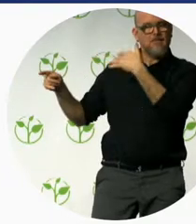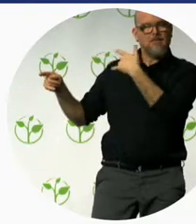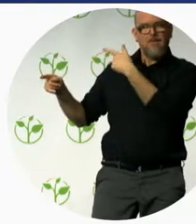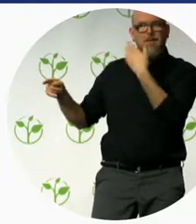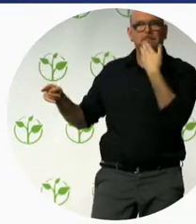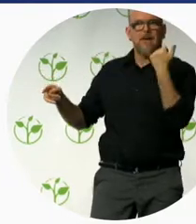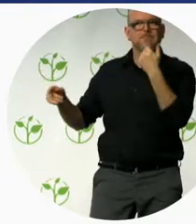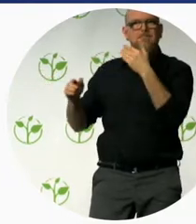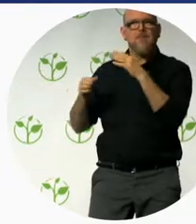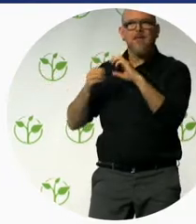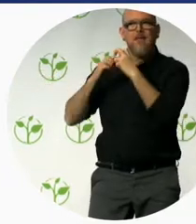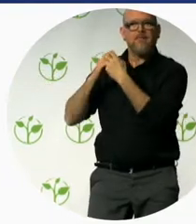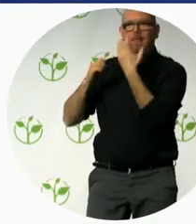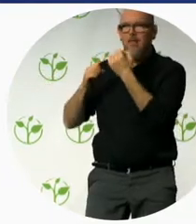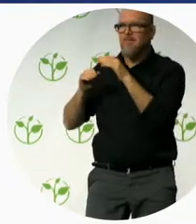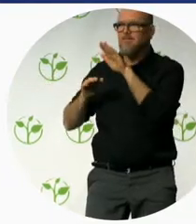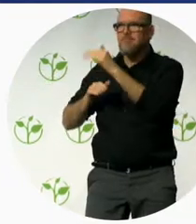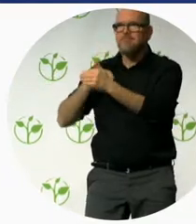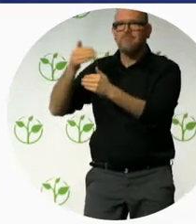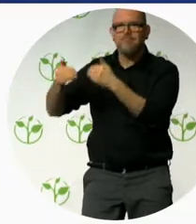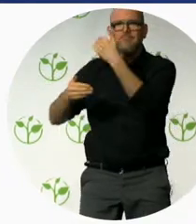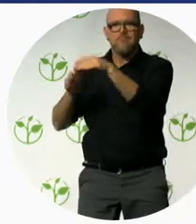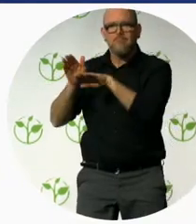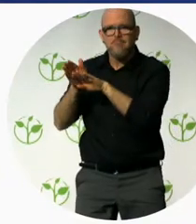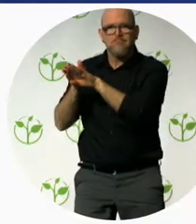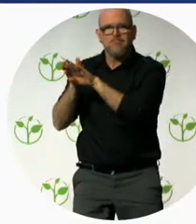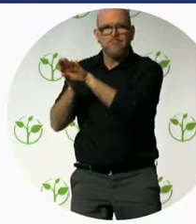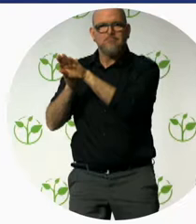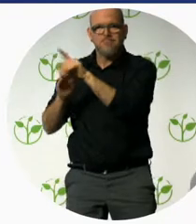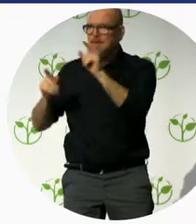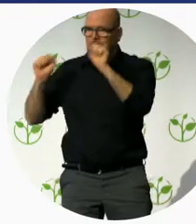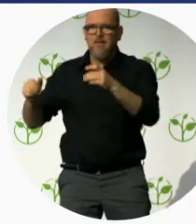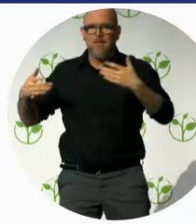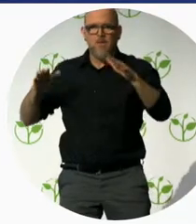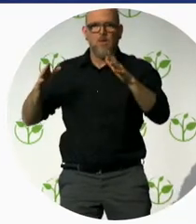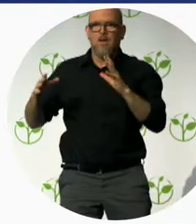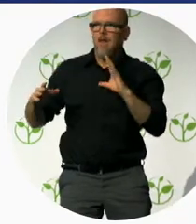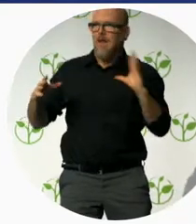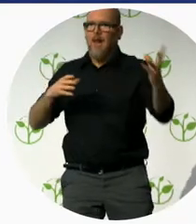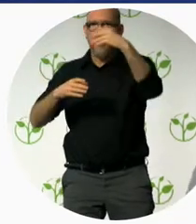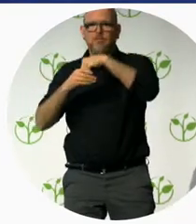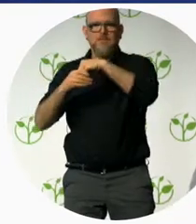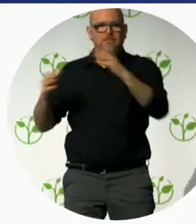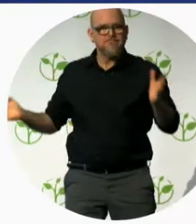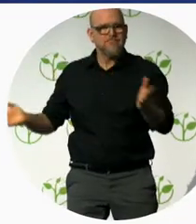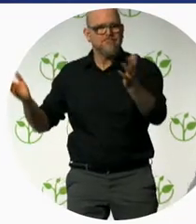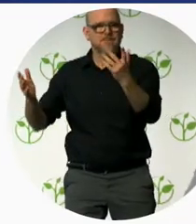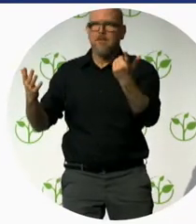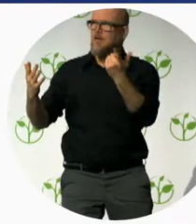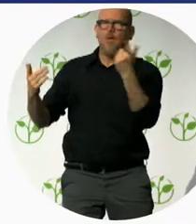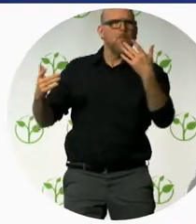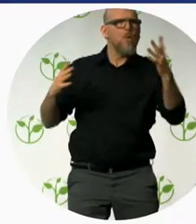saying, yes, we can do tourism as well, but we will make it inclusive, will make it mainstreamed, so that we are not only